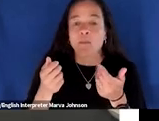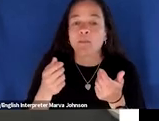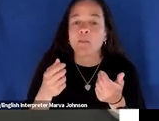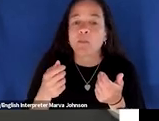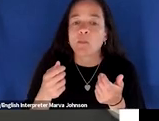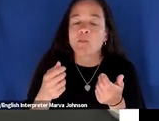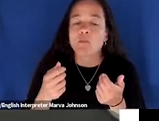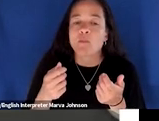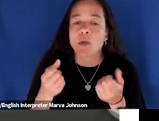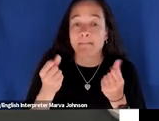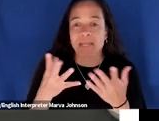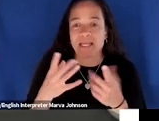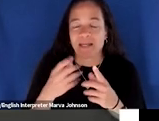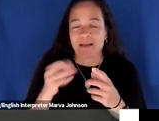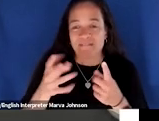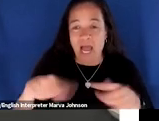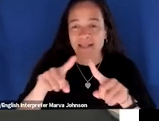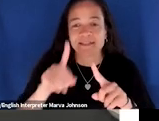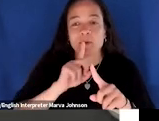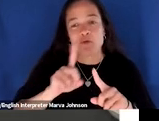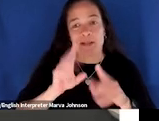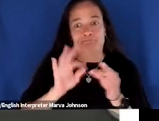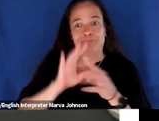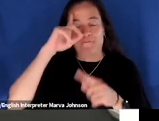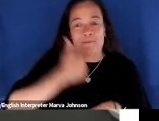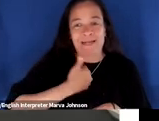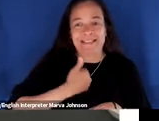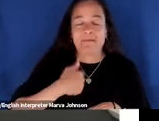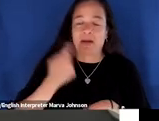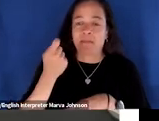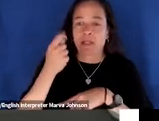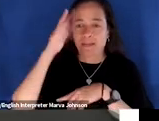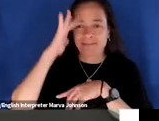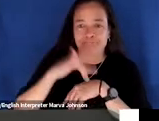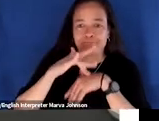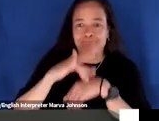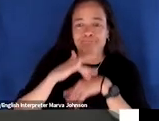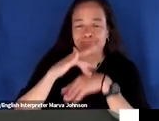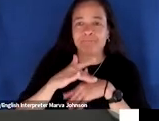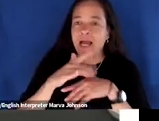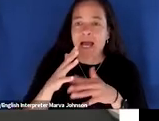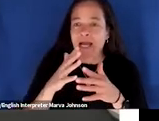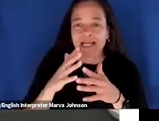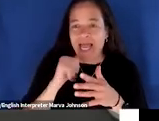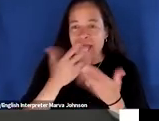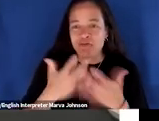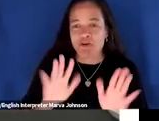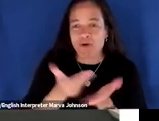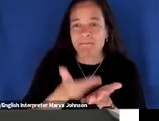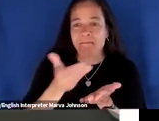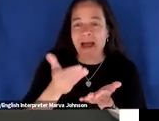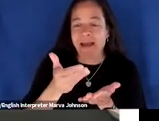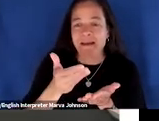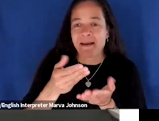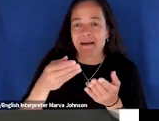know i'll speak for myself i won't speak for everyone else here but i am somewhat obsessed now about not buying plastic bottles of water at the bodega or